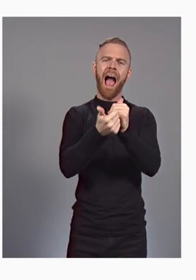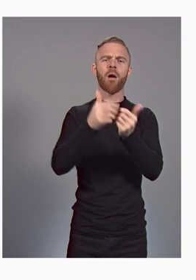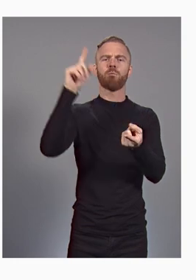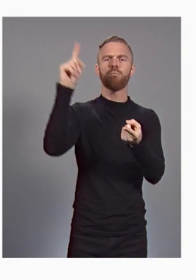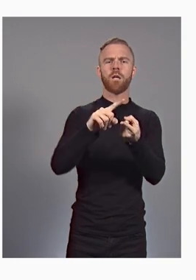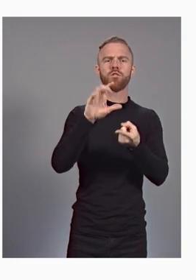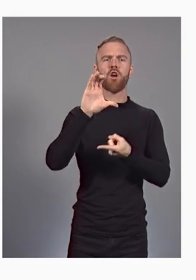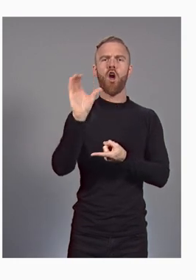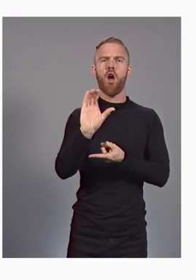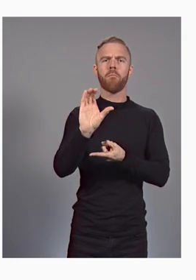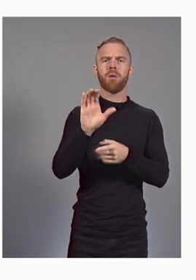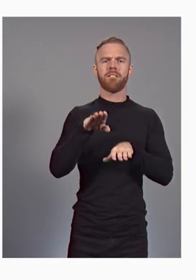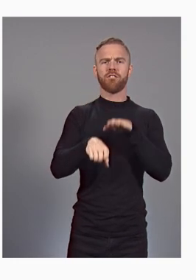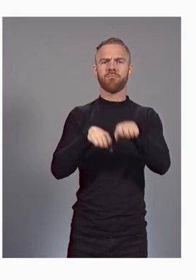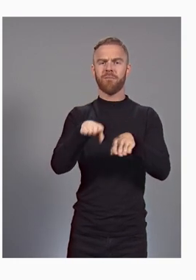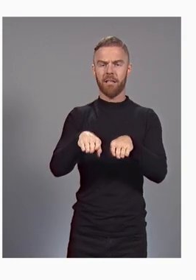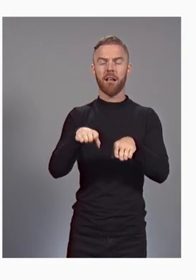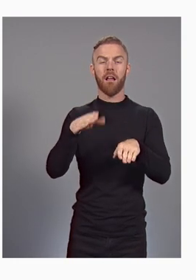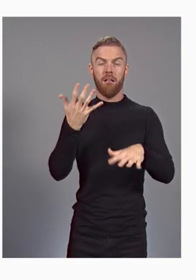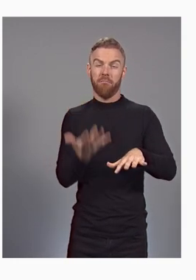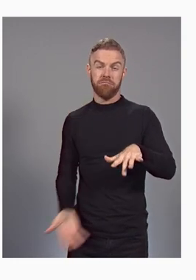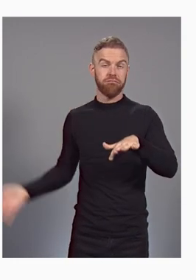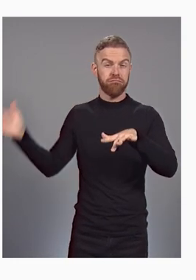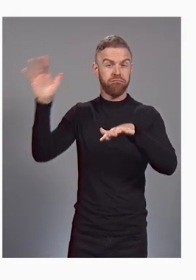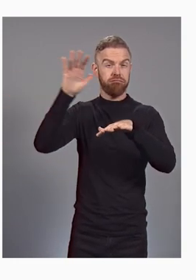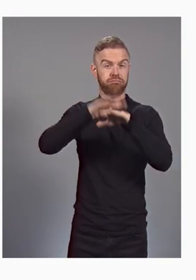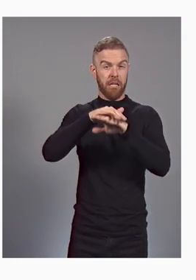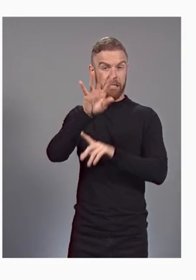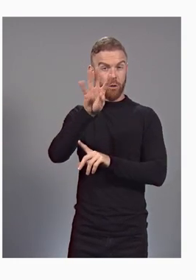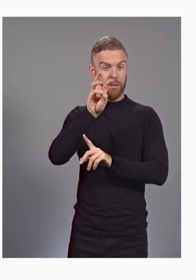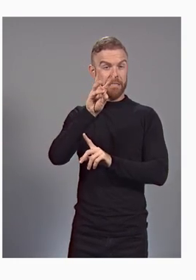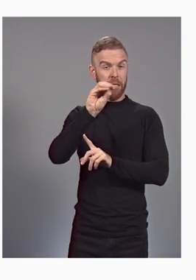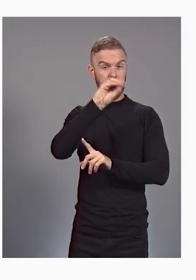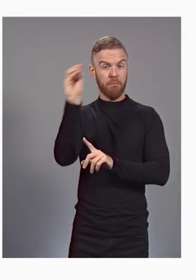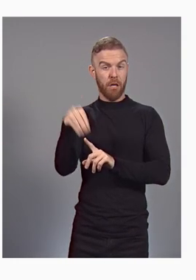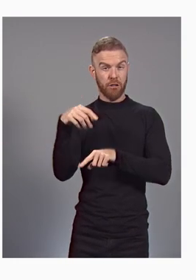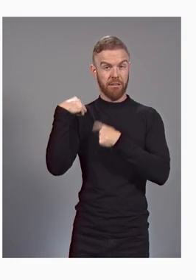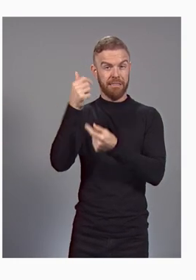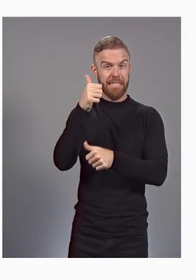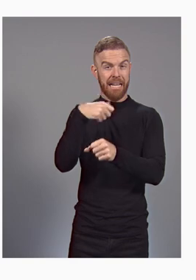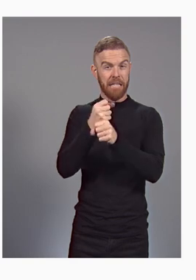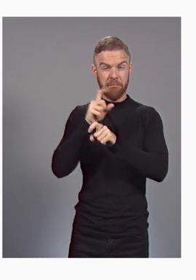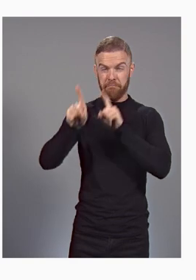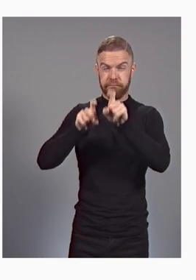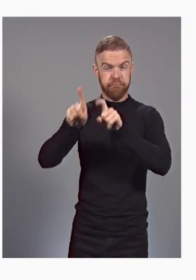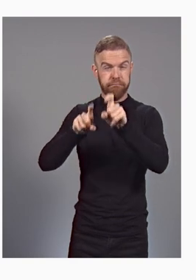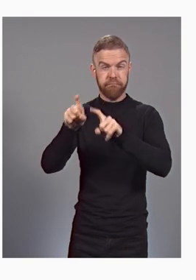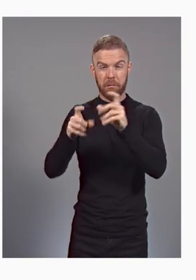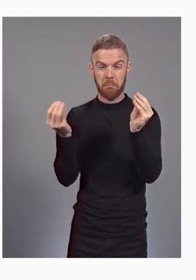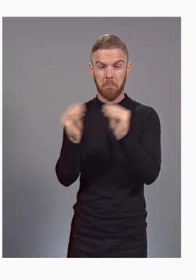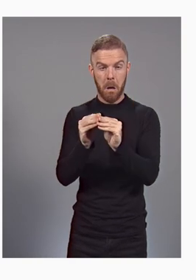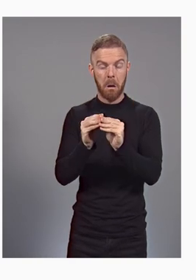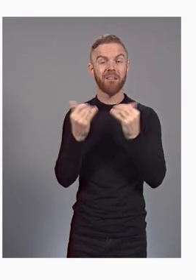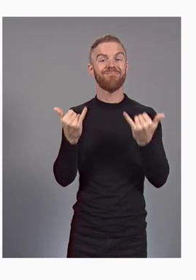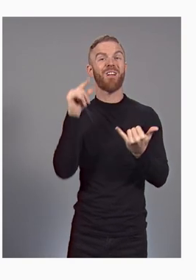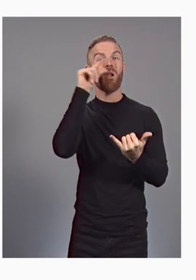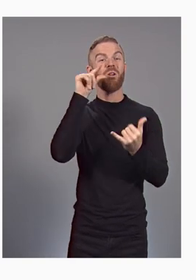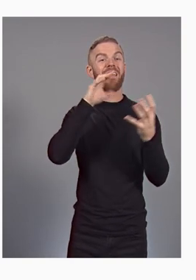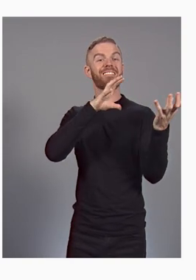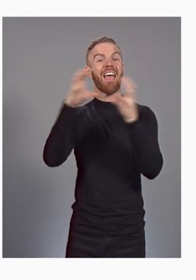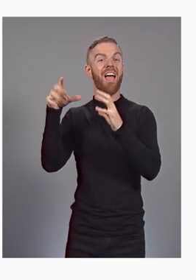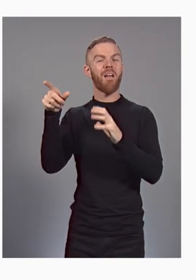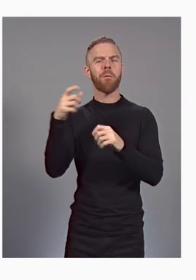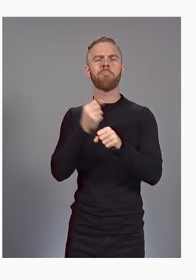by 460% over the past 10 years. Today, Google Cloud is making it easier for our